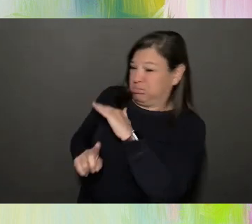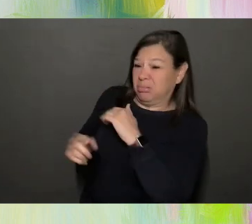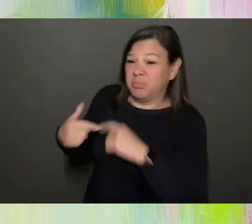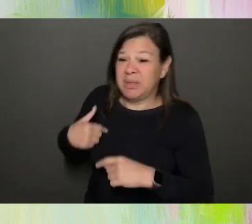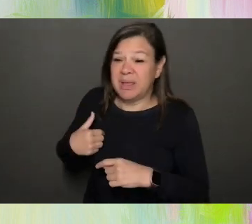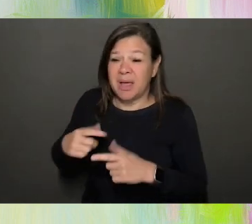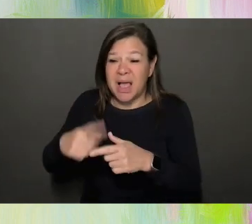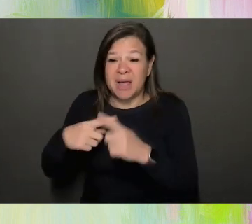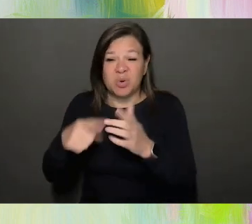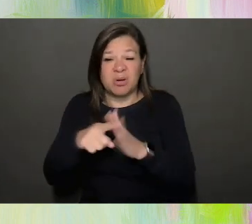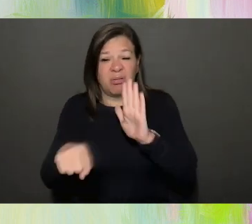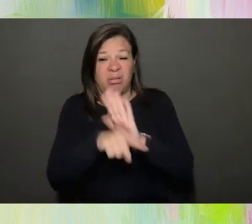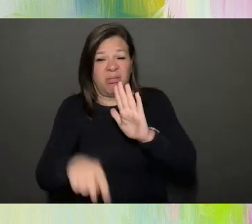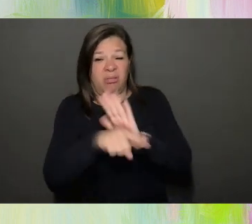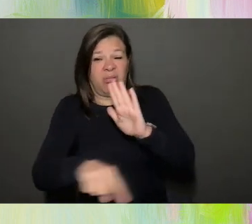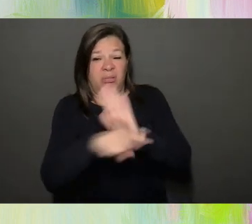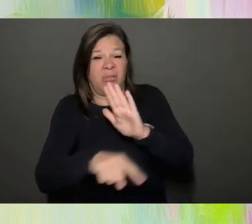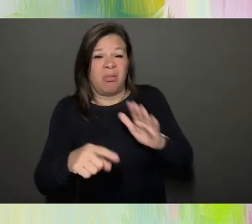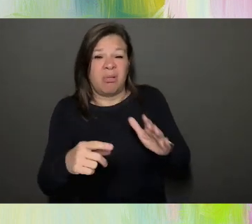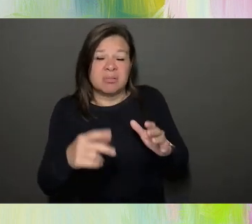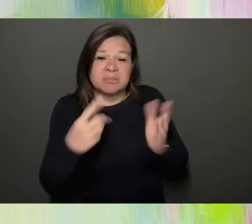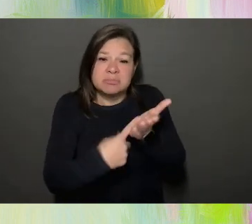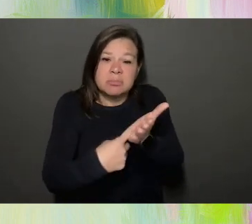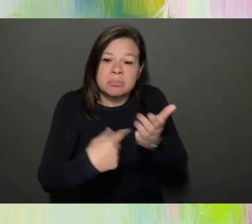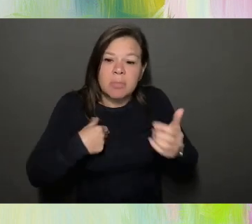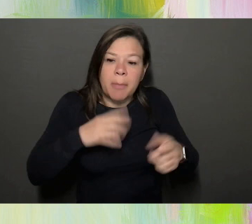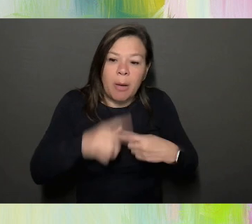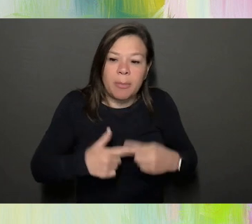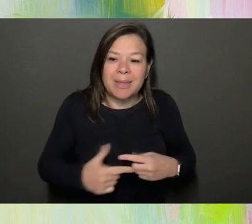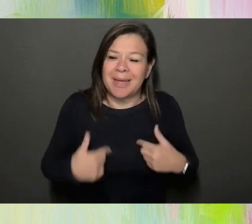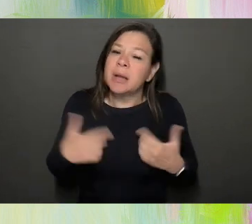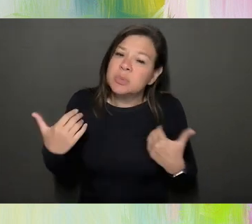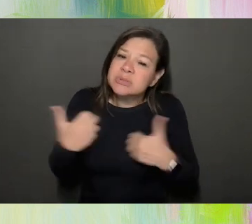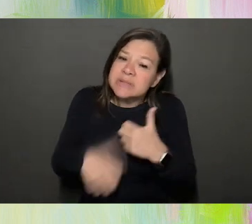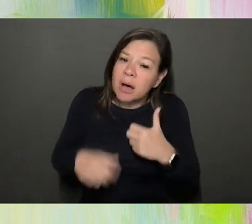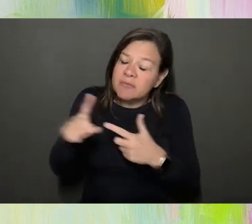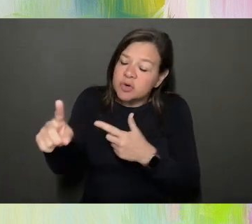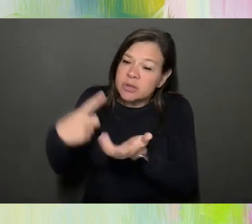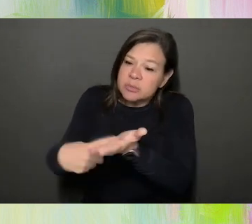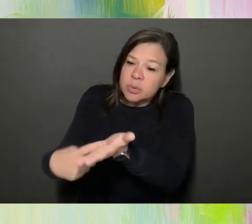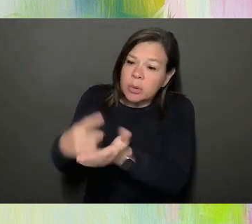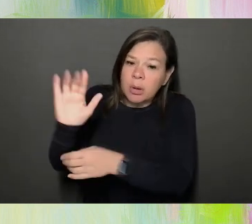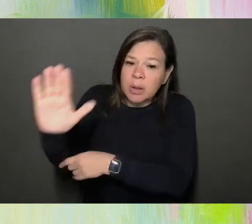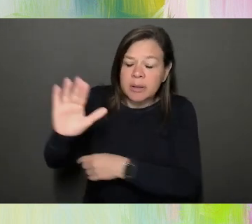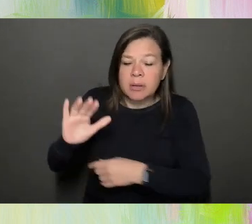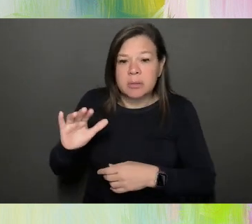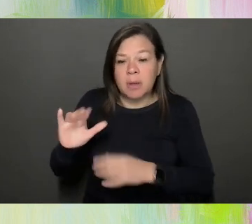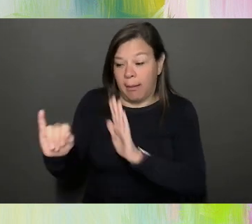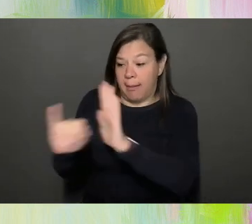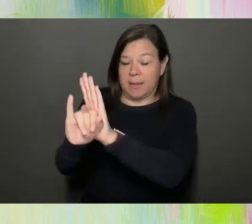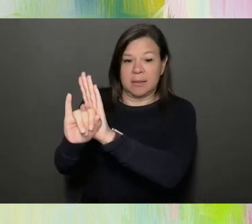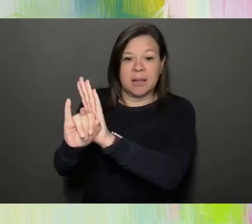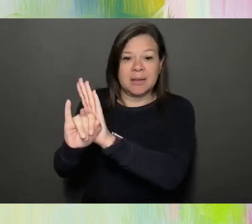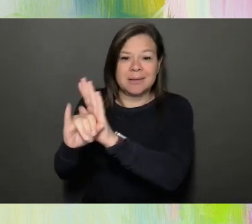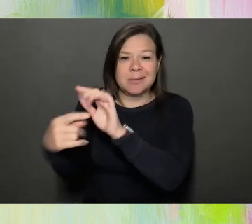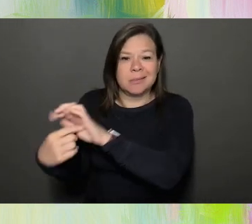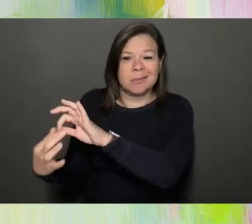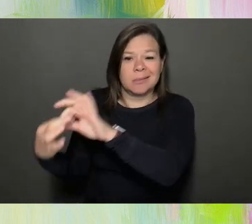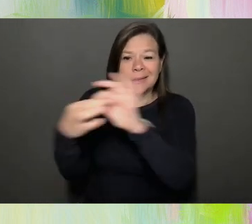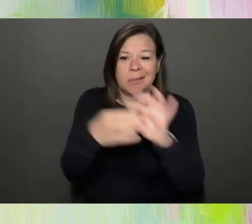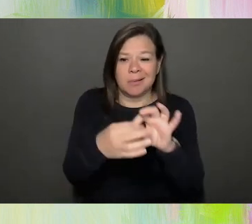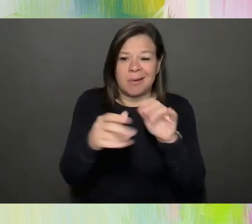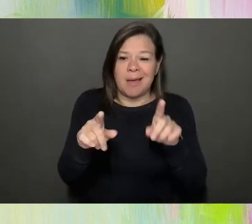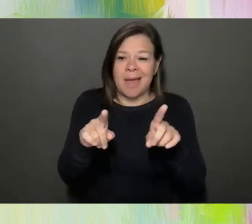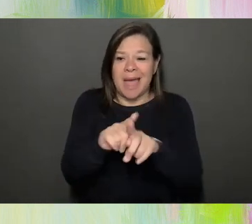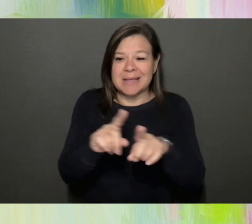participant was feeling, uh, with his, you know, having his identity as an MSM or a trans